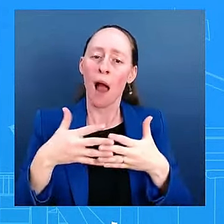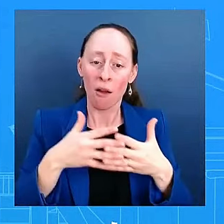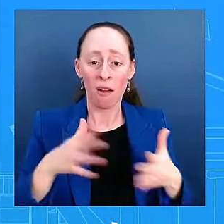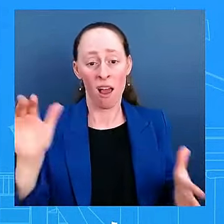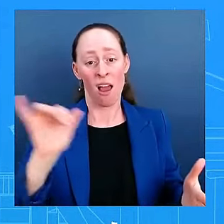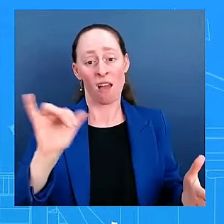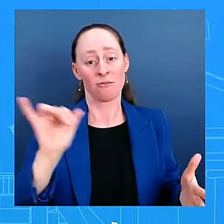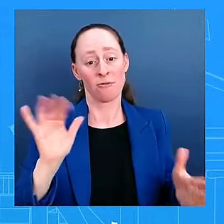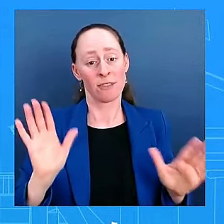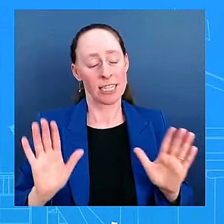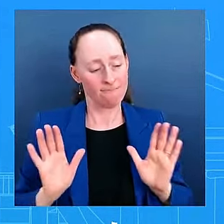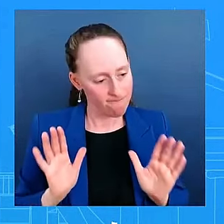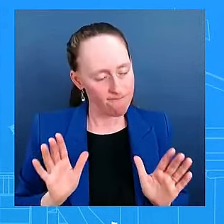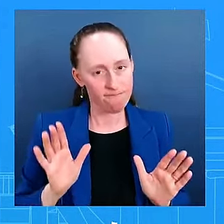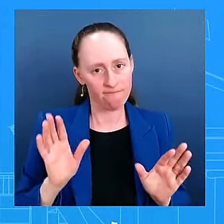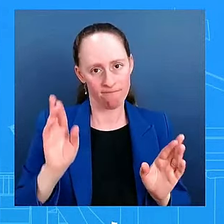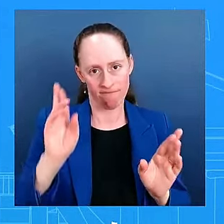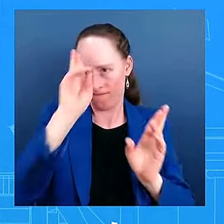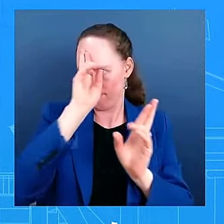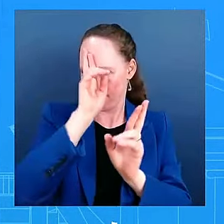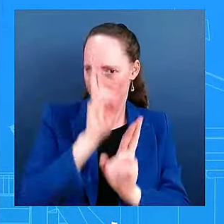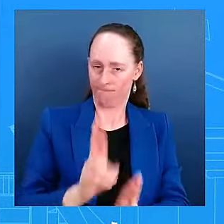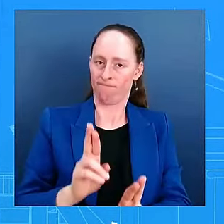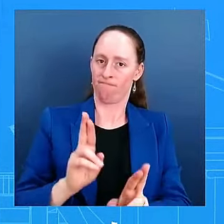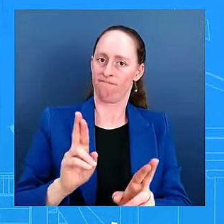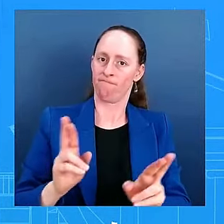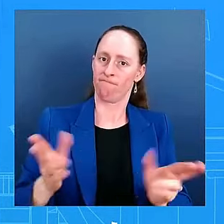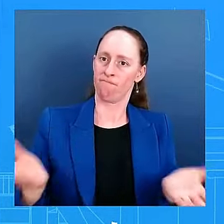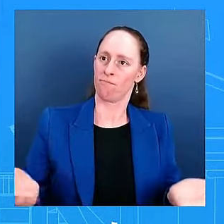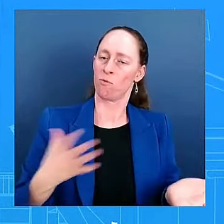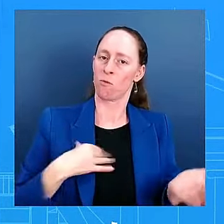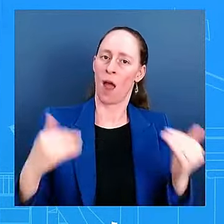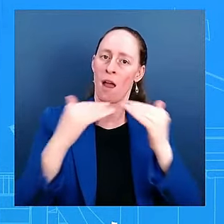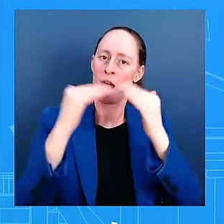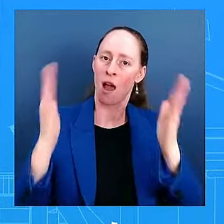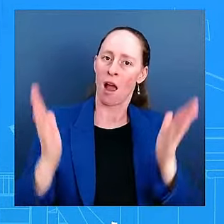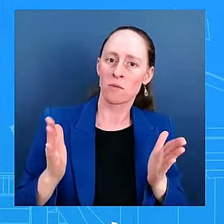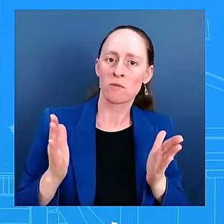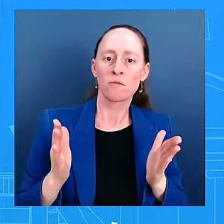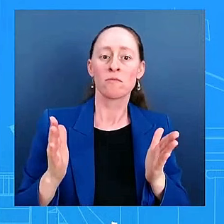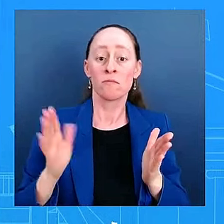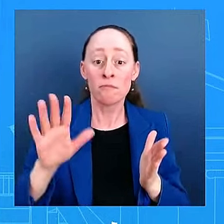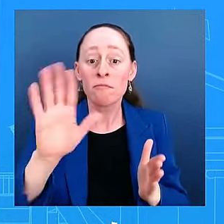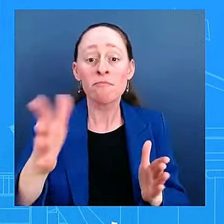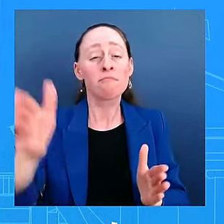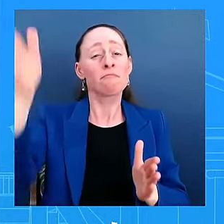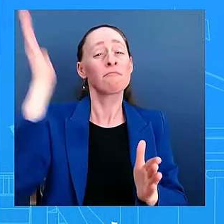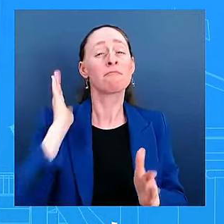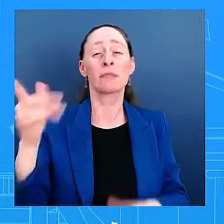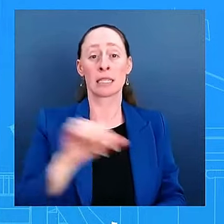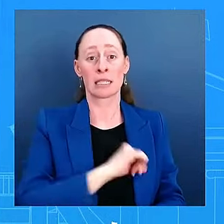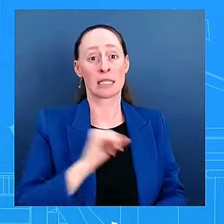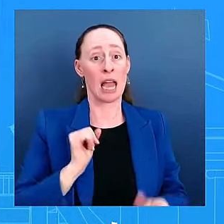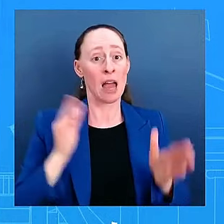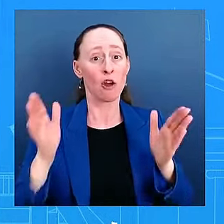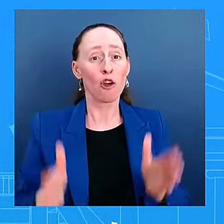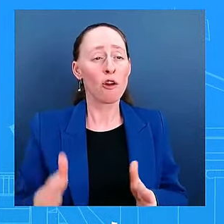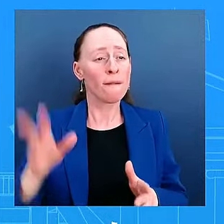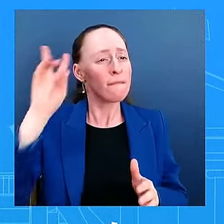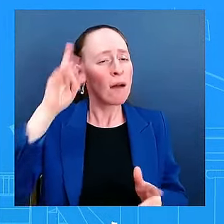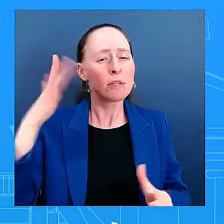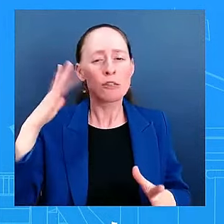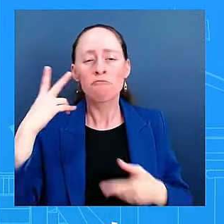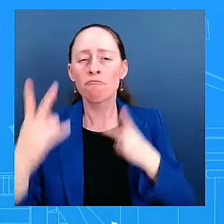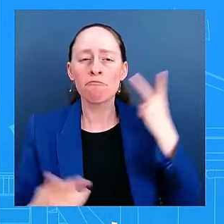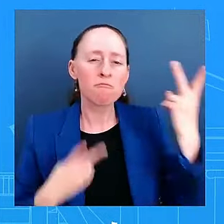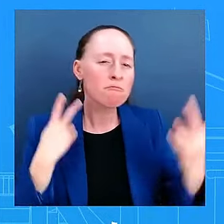shown that not just the three-plus years, he has shown that as senator, as vice president. And so it is not surprising to me that he